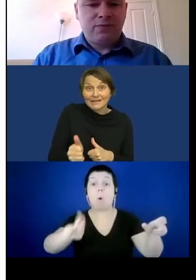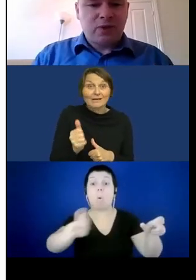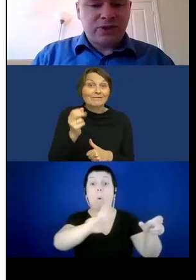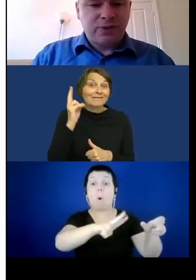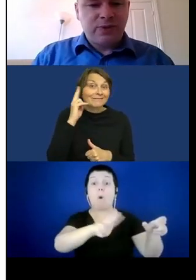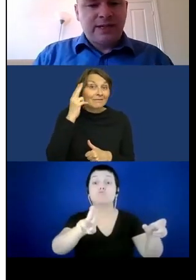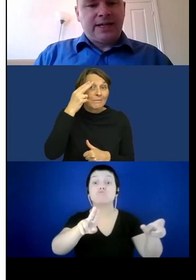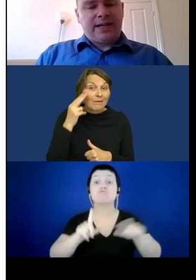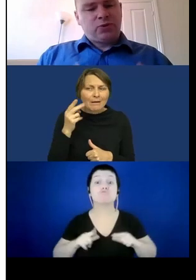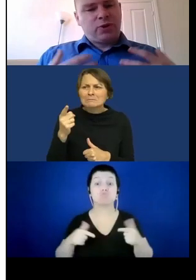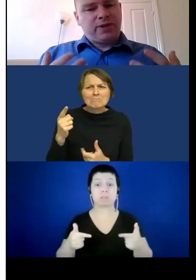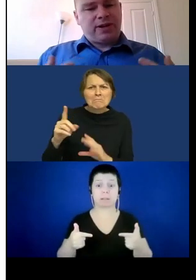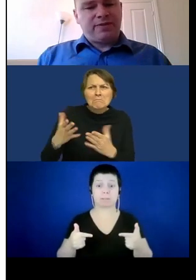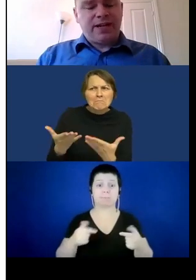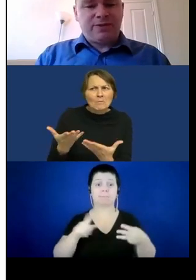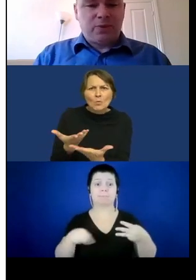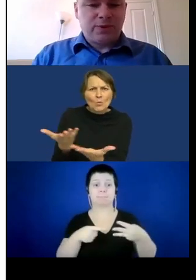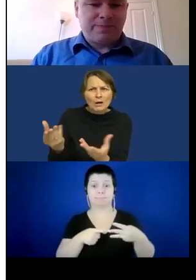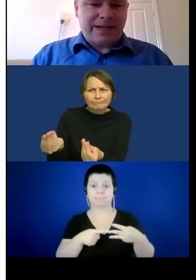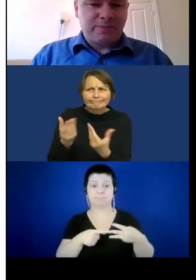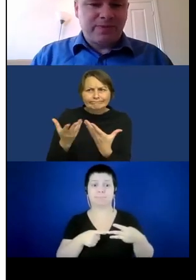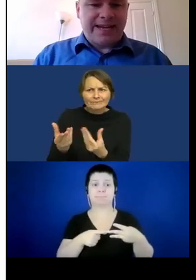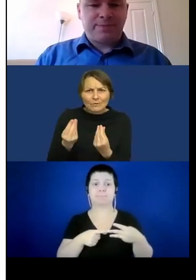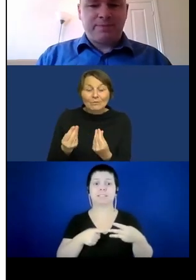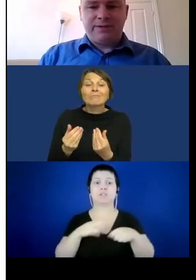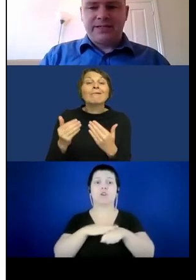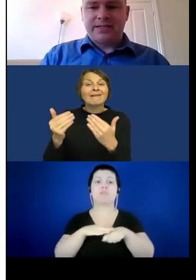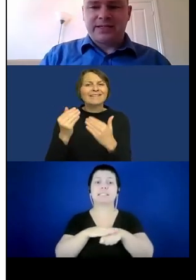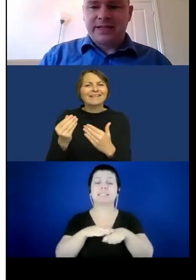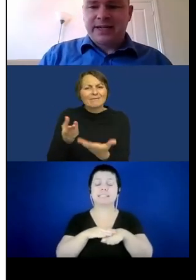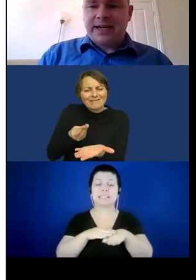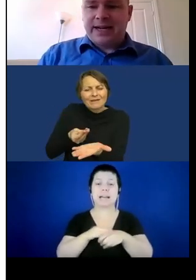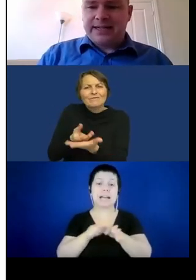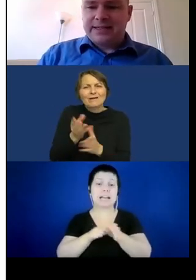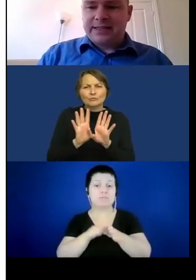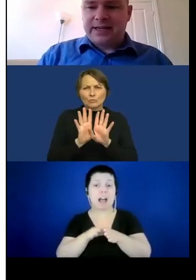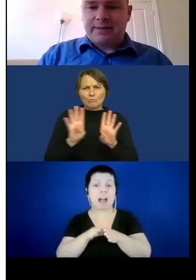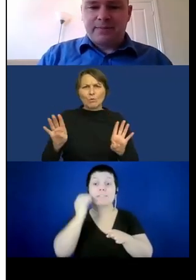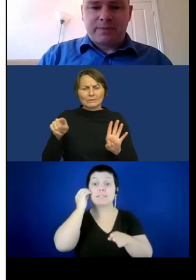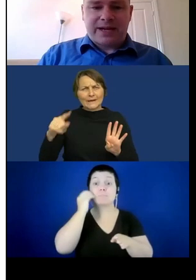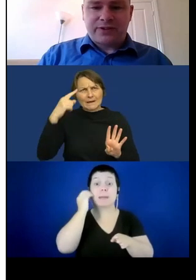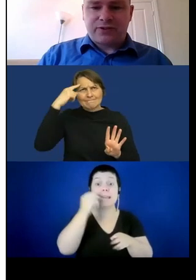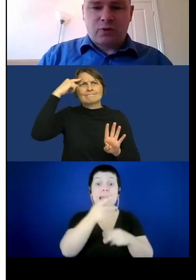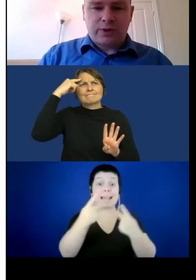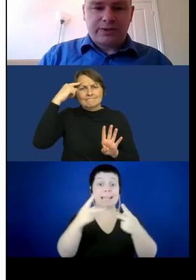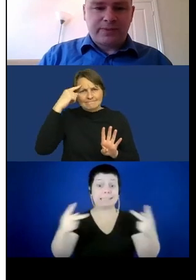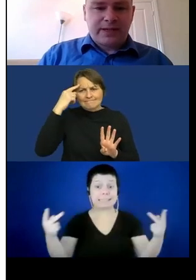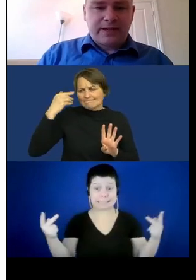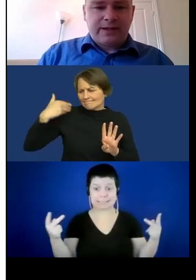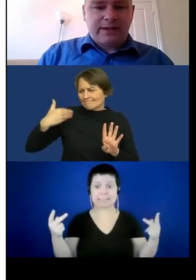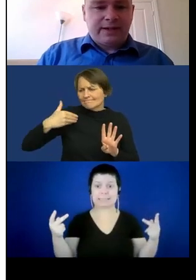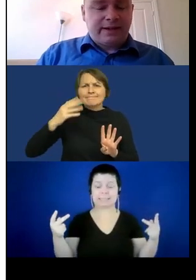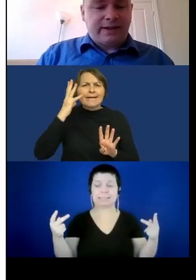move on to talking with our advisory board about some of their experiences and the paths forward.